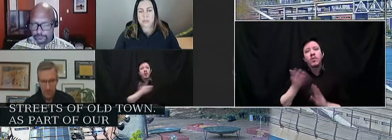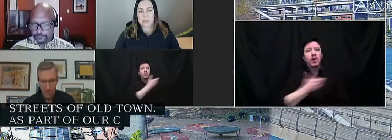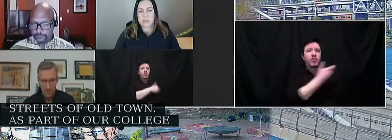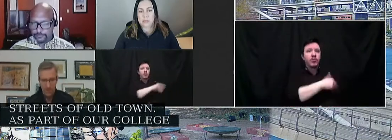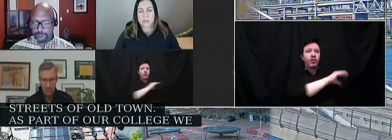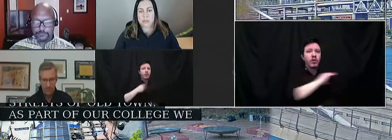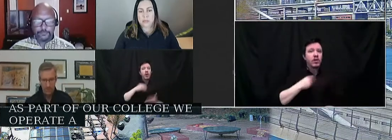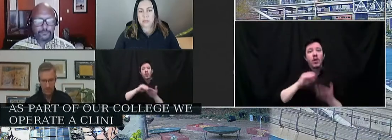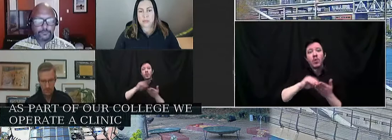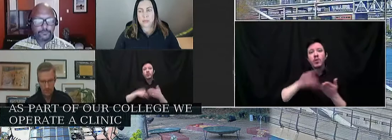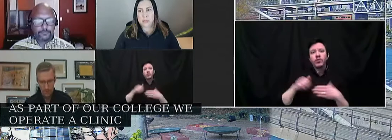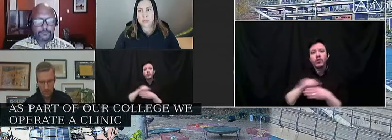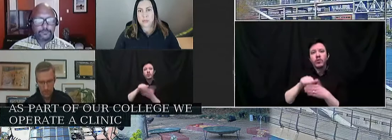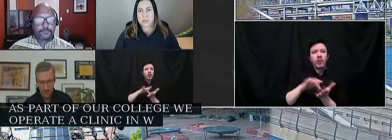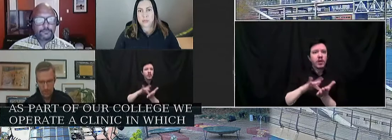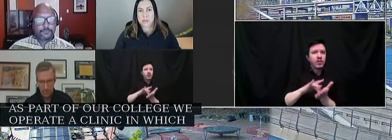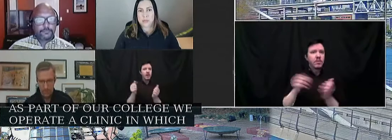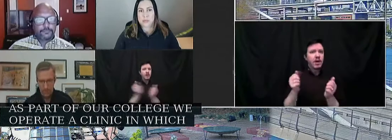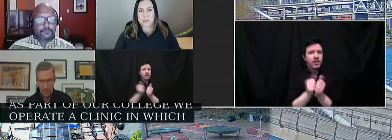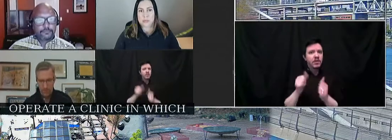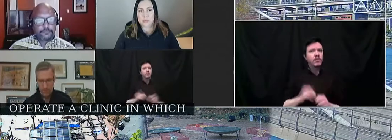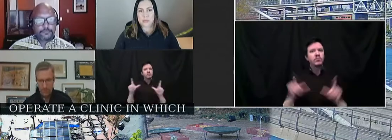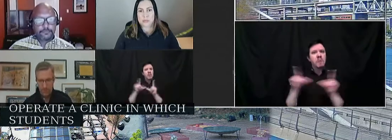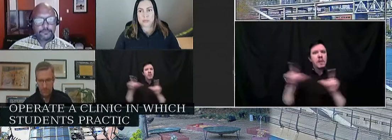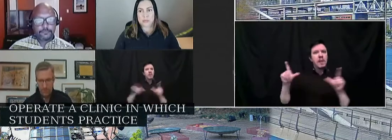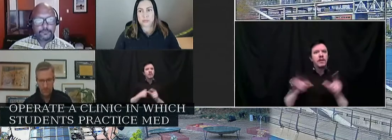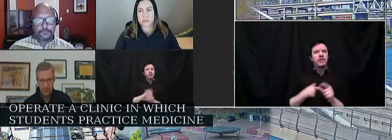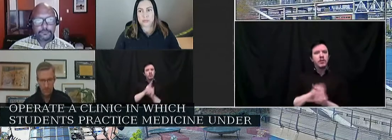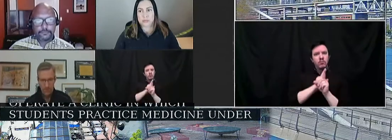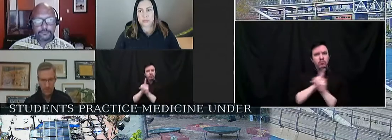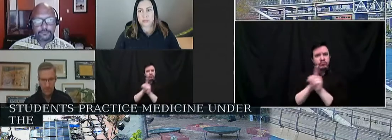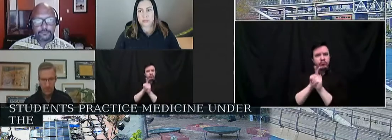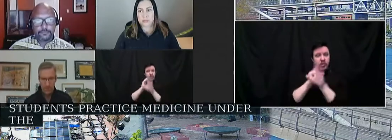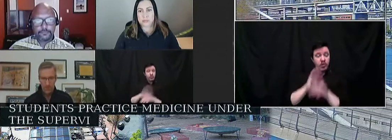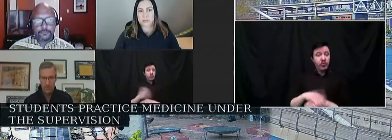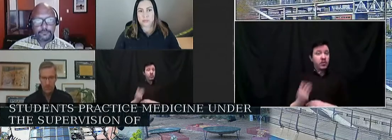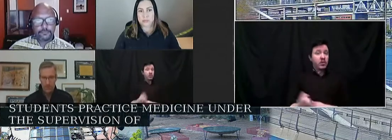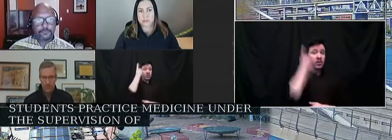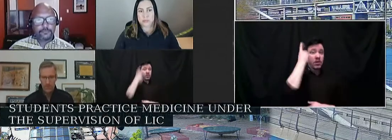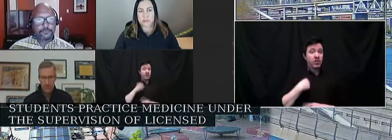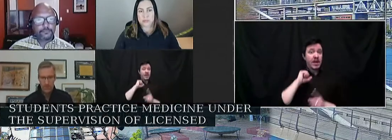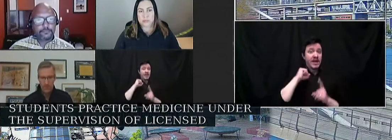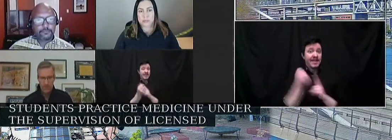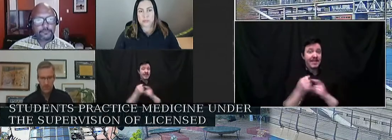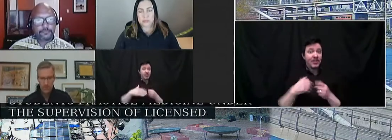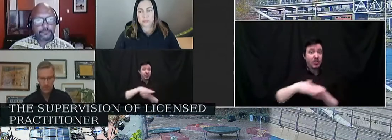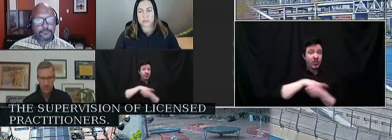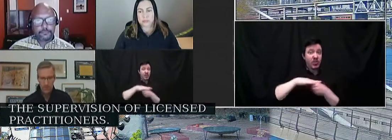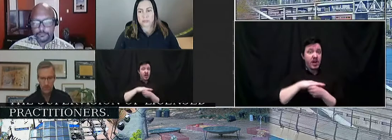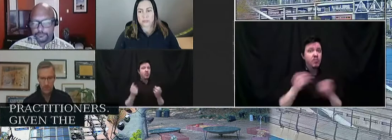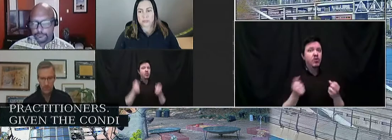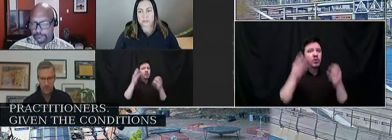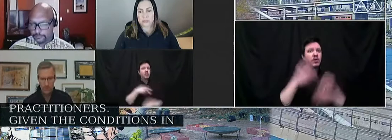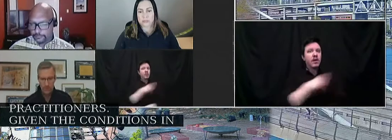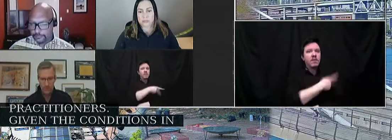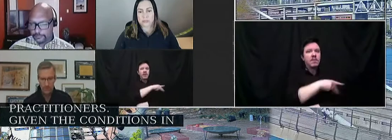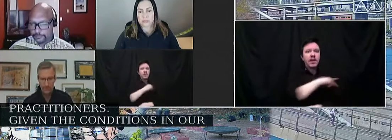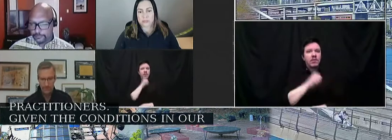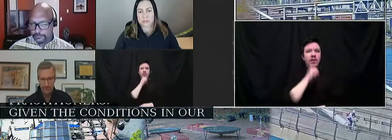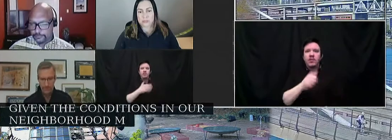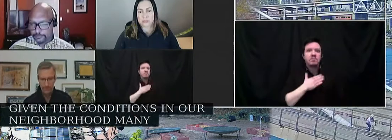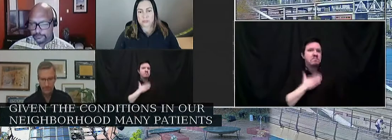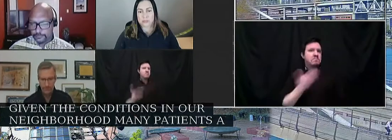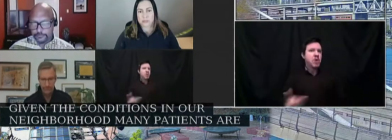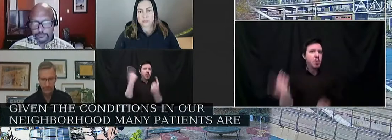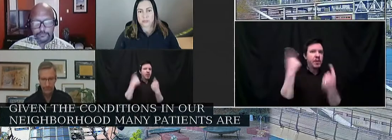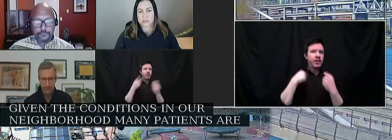practice medicine under the supervision of licensed practitioners. However, given the conditions in our neighborhood, many patients are not willing to come to our campus